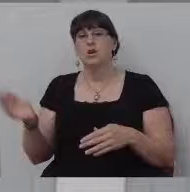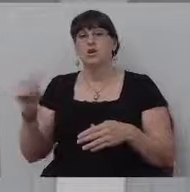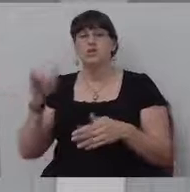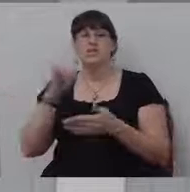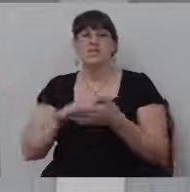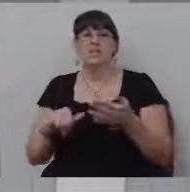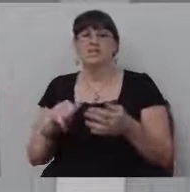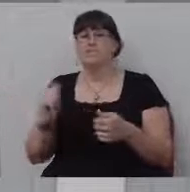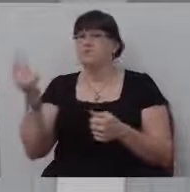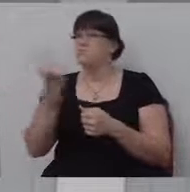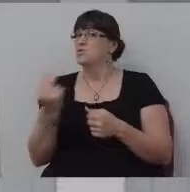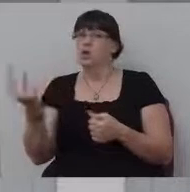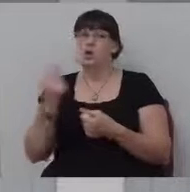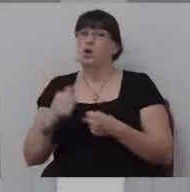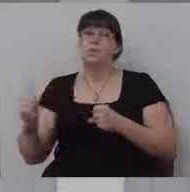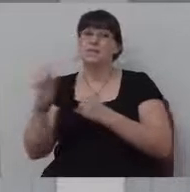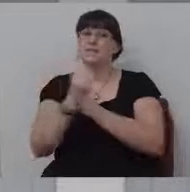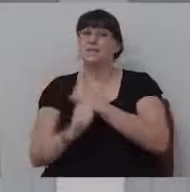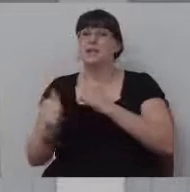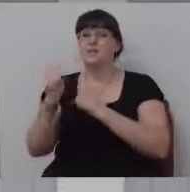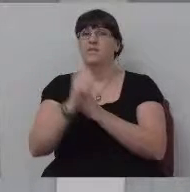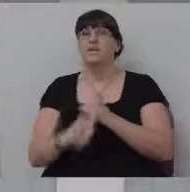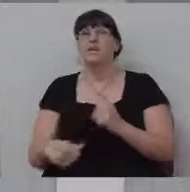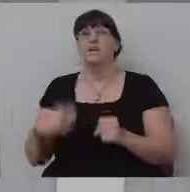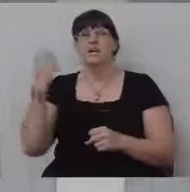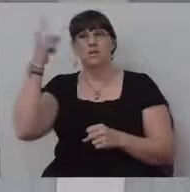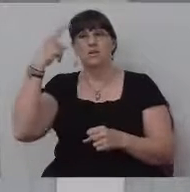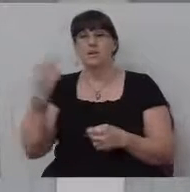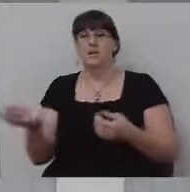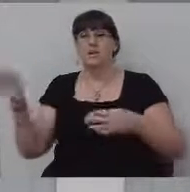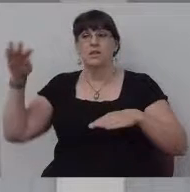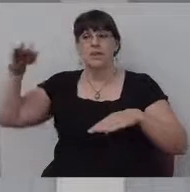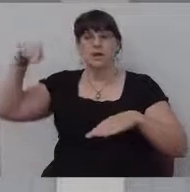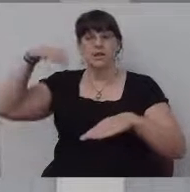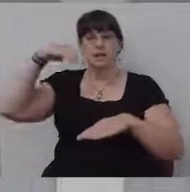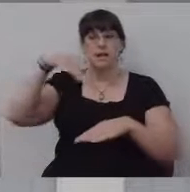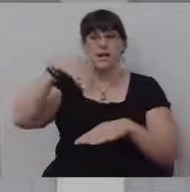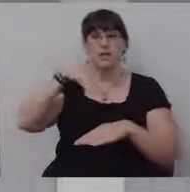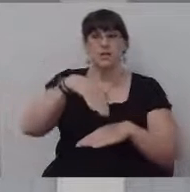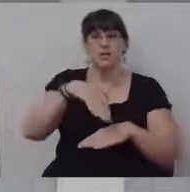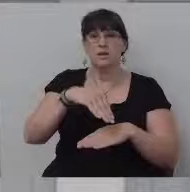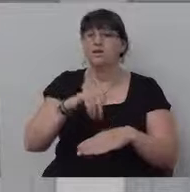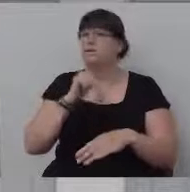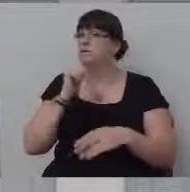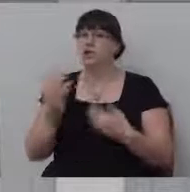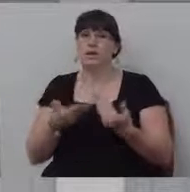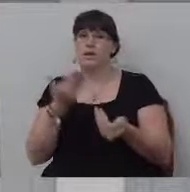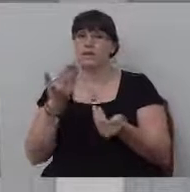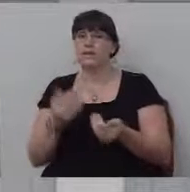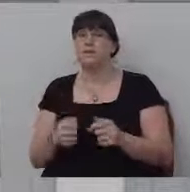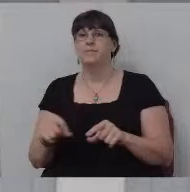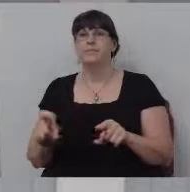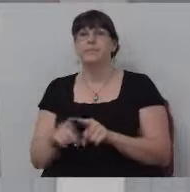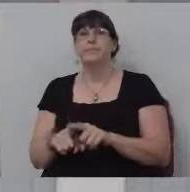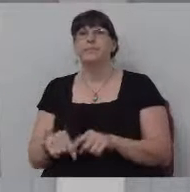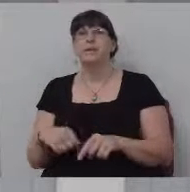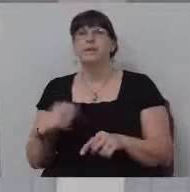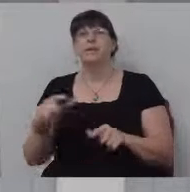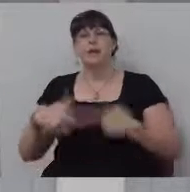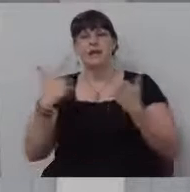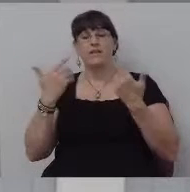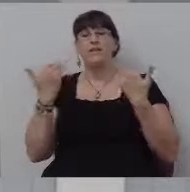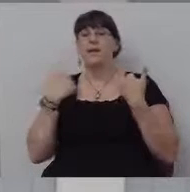You think, wow, man, just I can't wait till that downhill and it's going to be, but coasting isn't always a great thing either. And so life has, you know, some